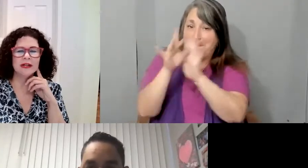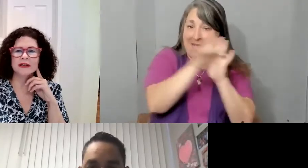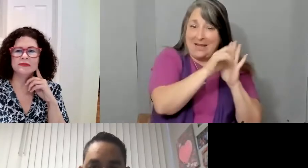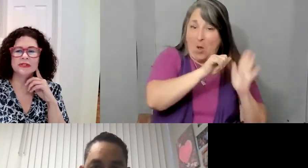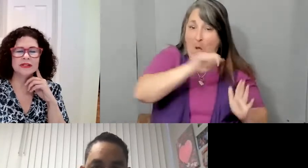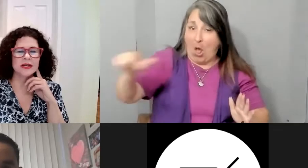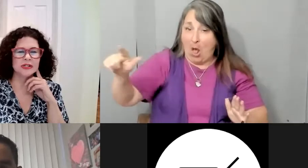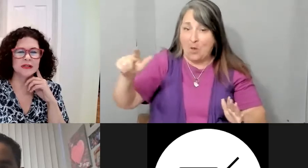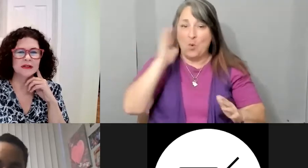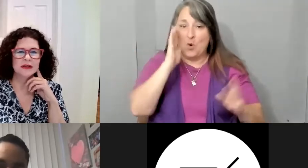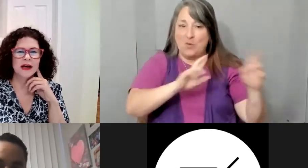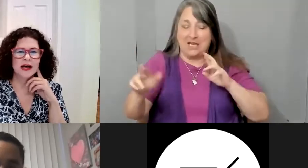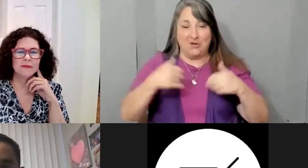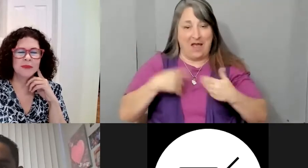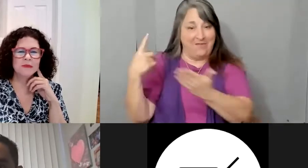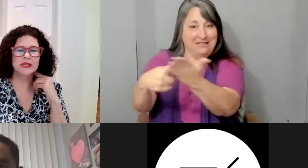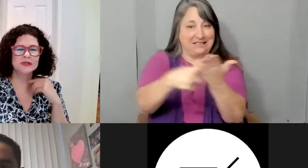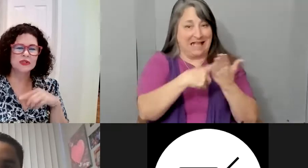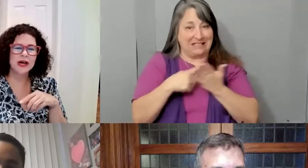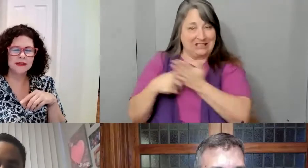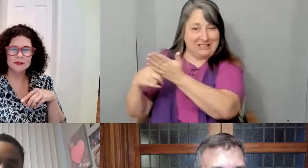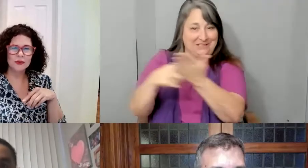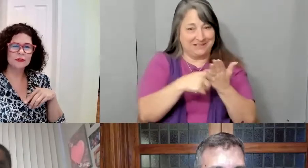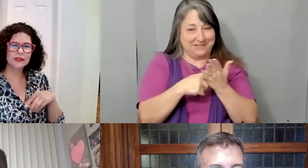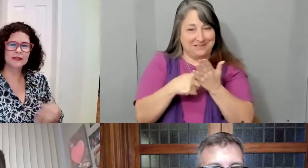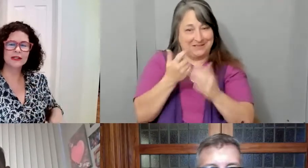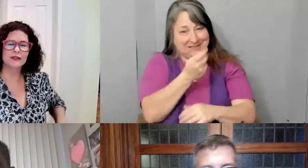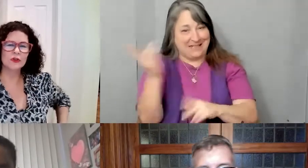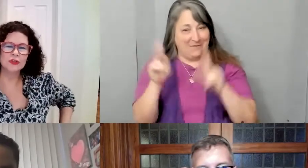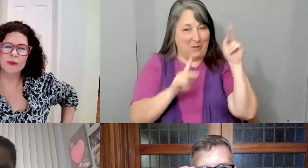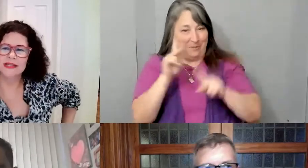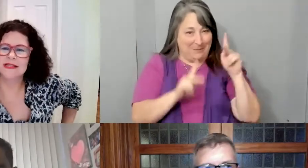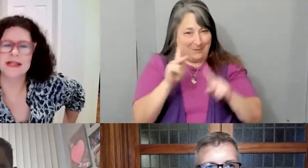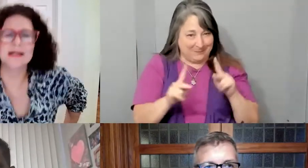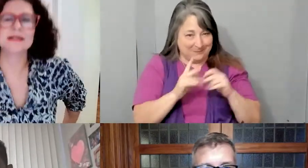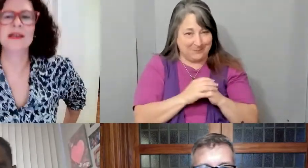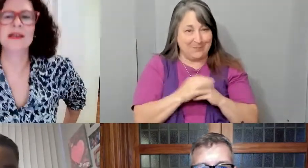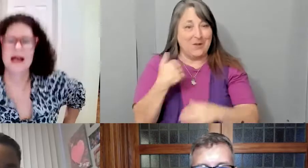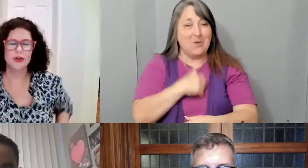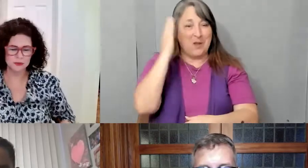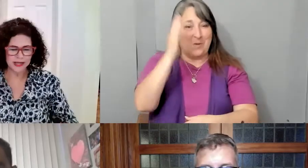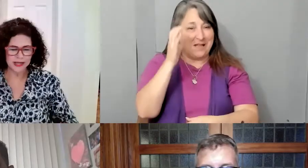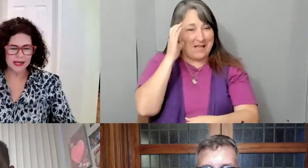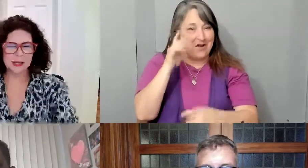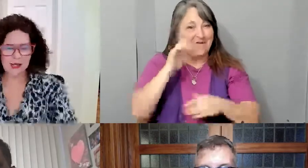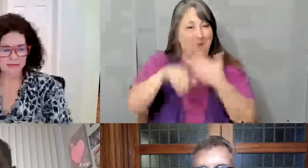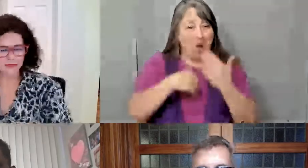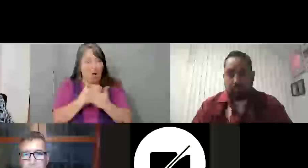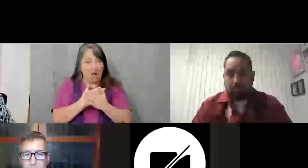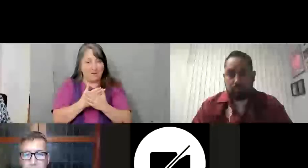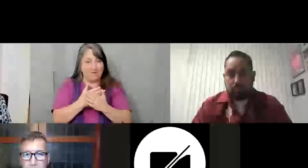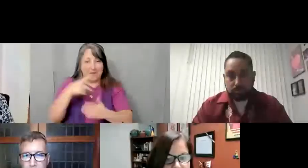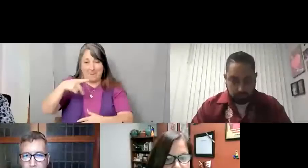have a collective discussion. Vamos a escuchar de todos los panelistas que nos van a